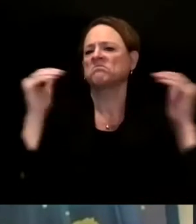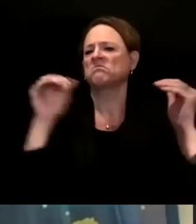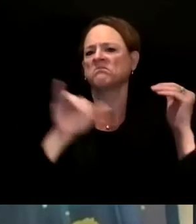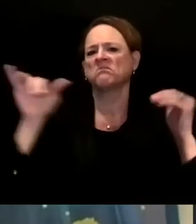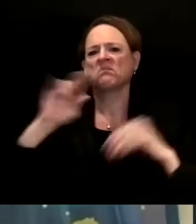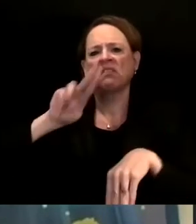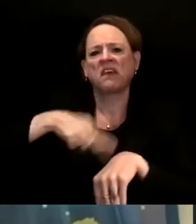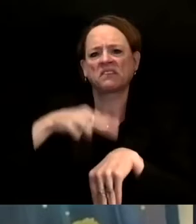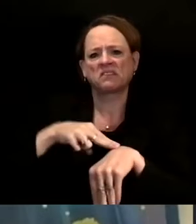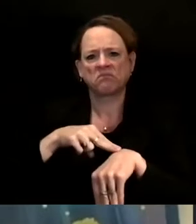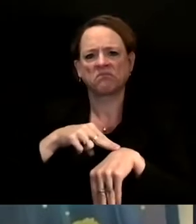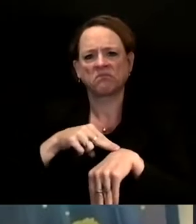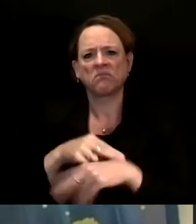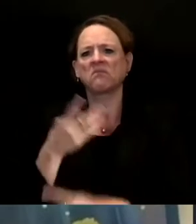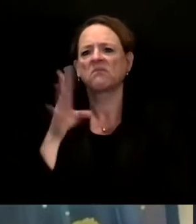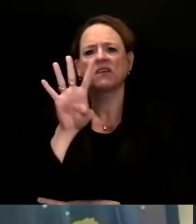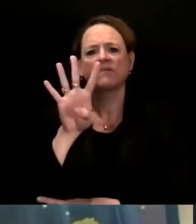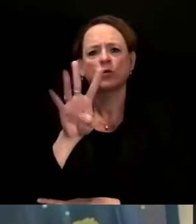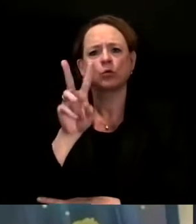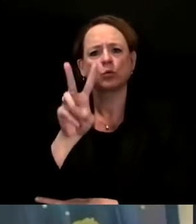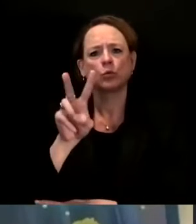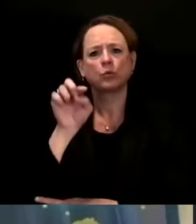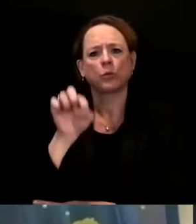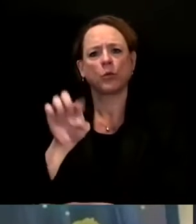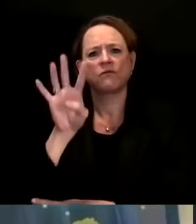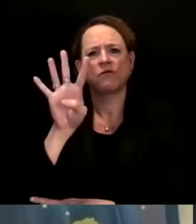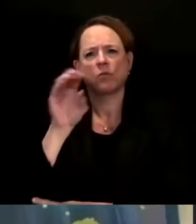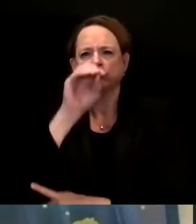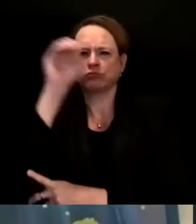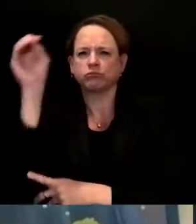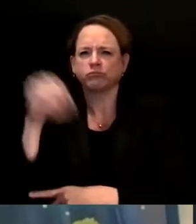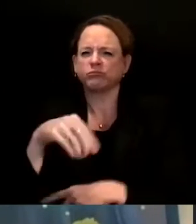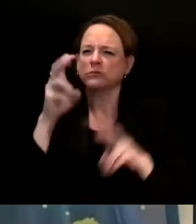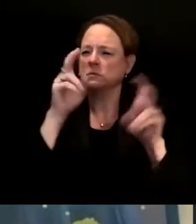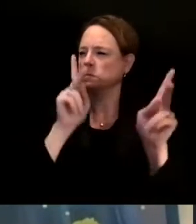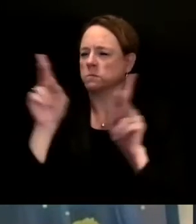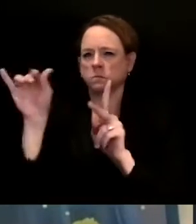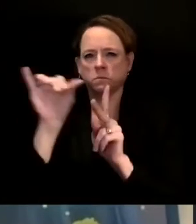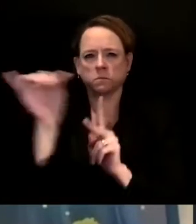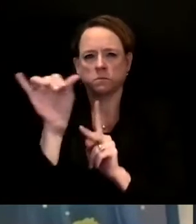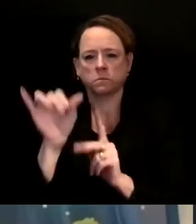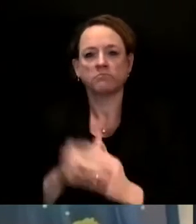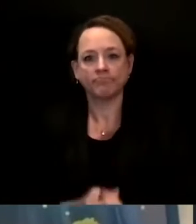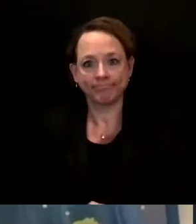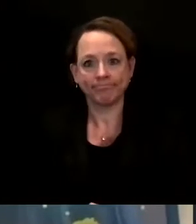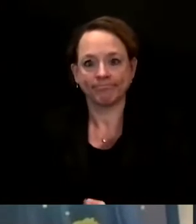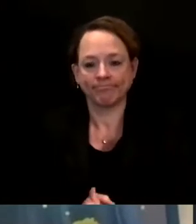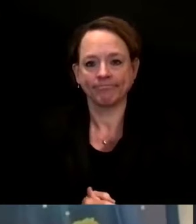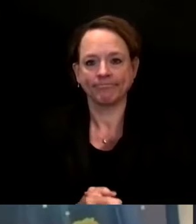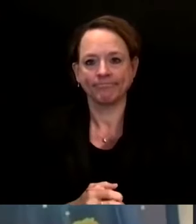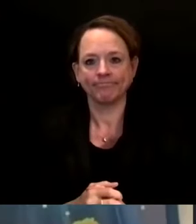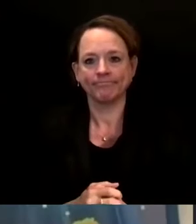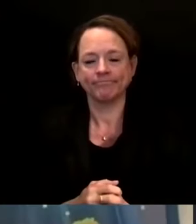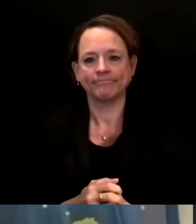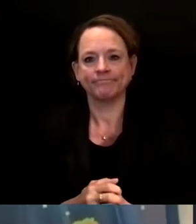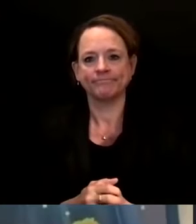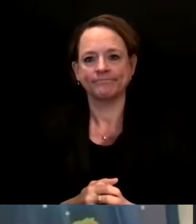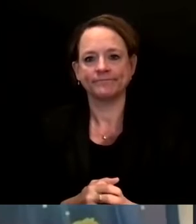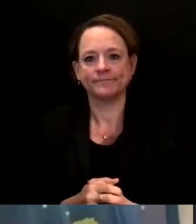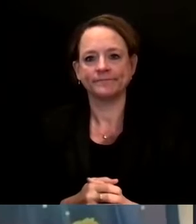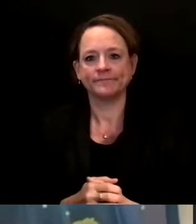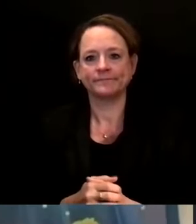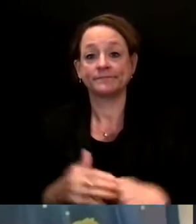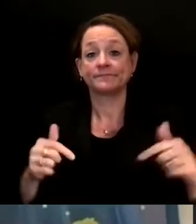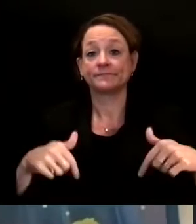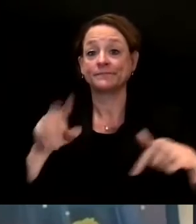completed their vaccine series. Over 80% of Wisconsin residents age 65 and older